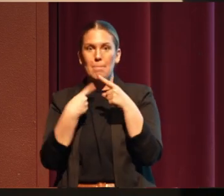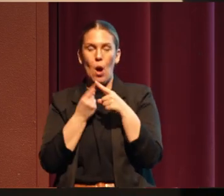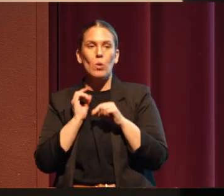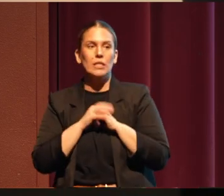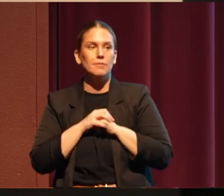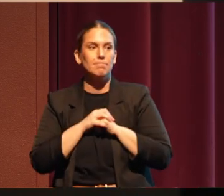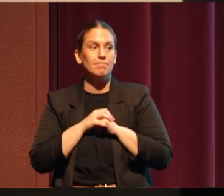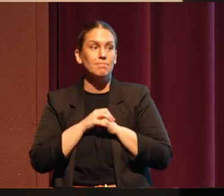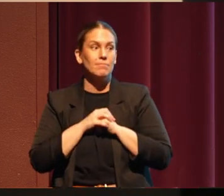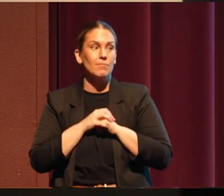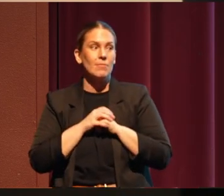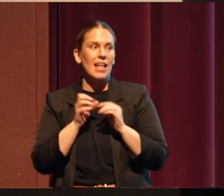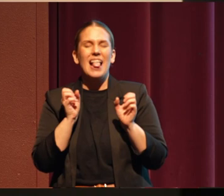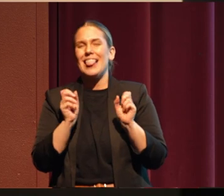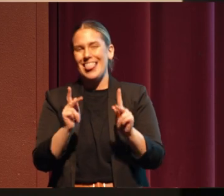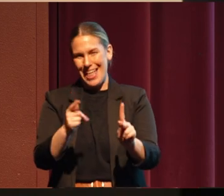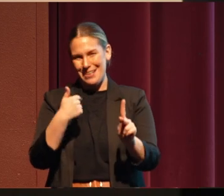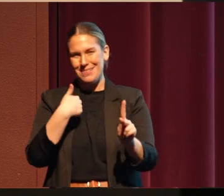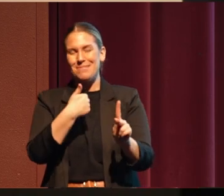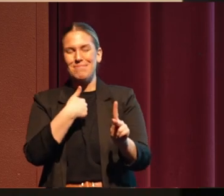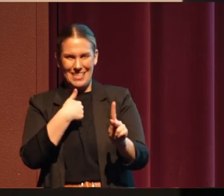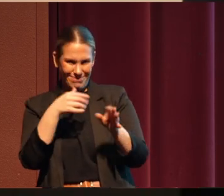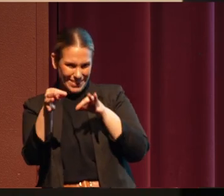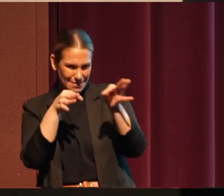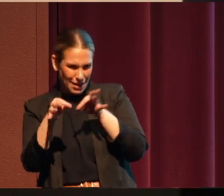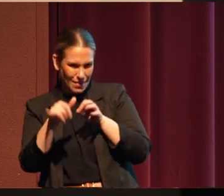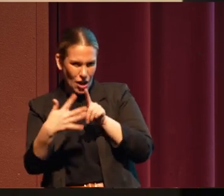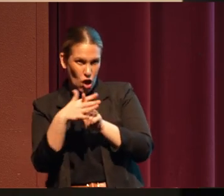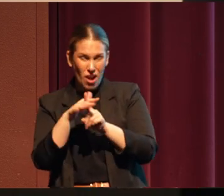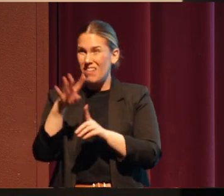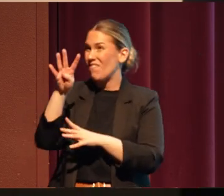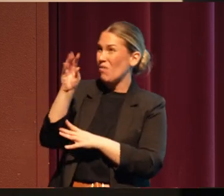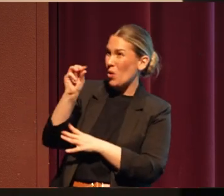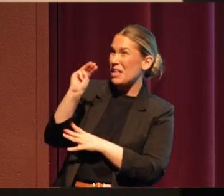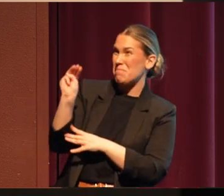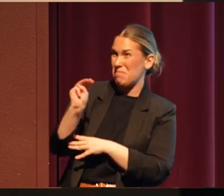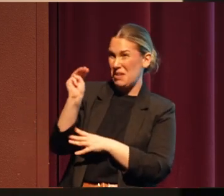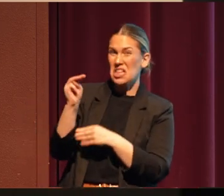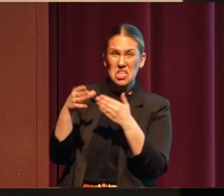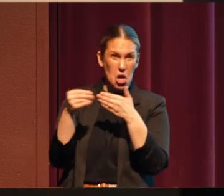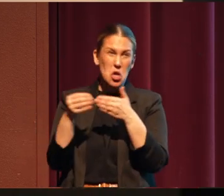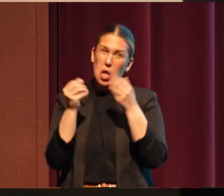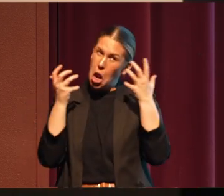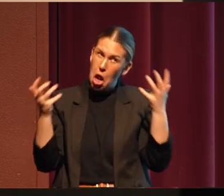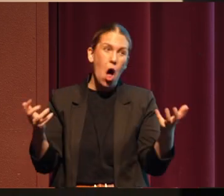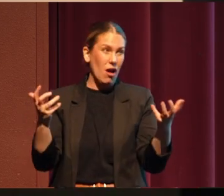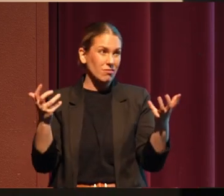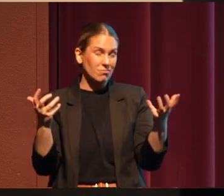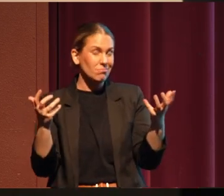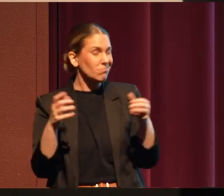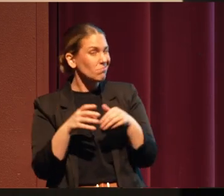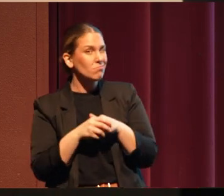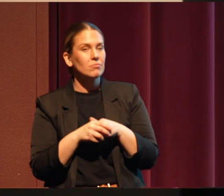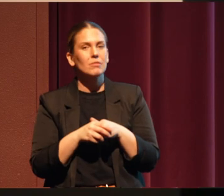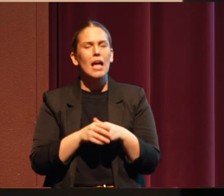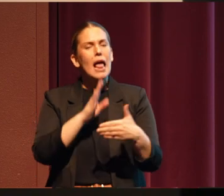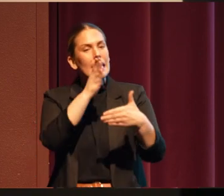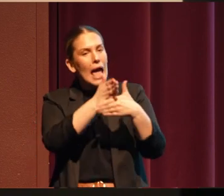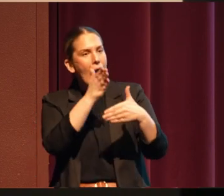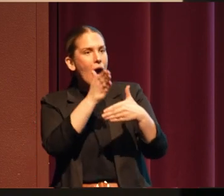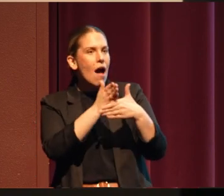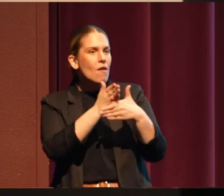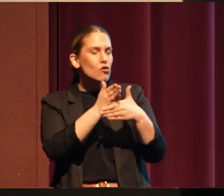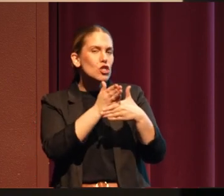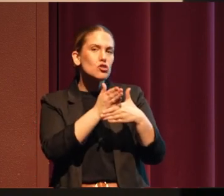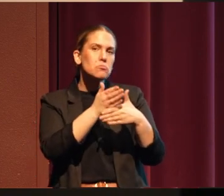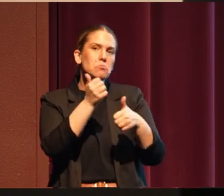Let me explain to you the context because 40 million dollars is a lot to everybody. The average per capita